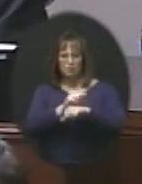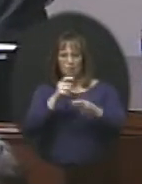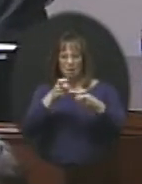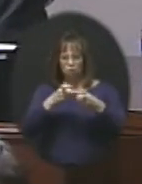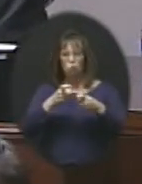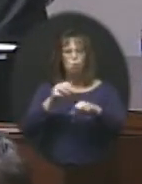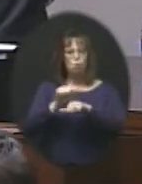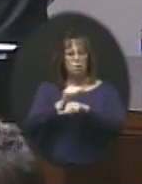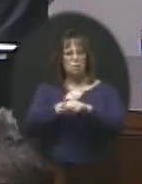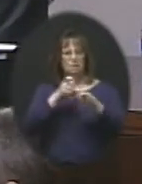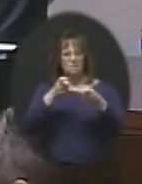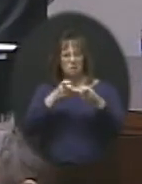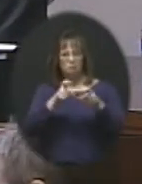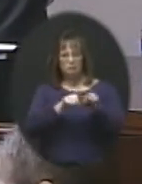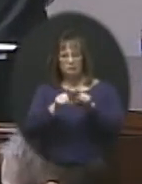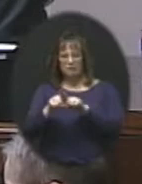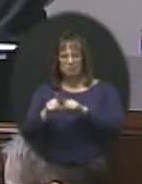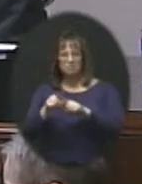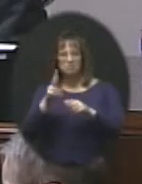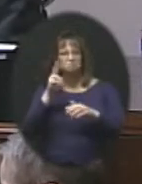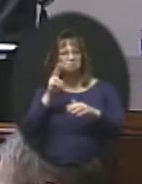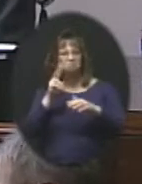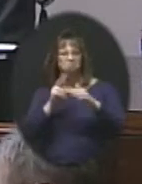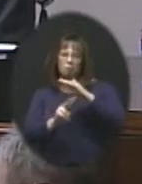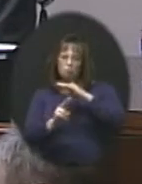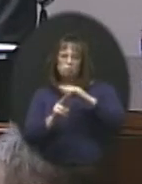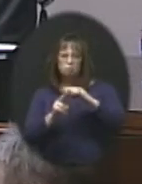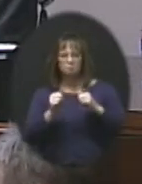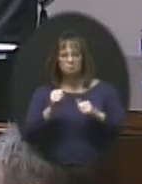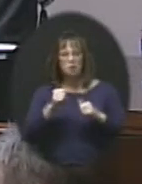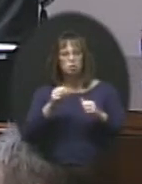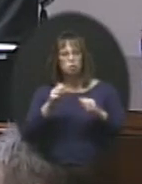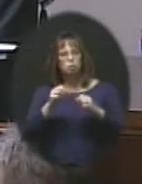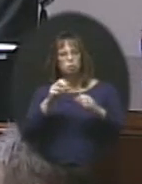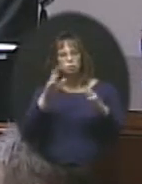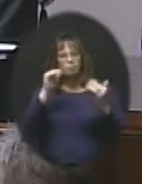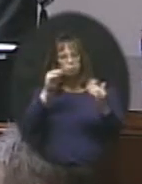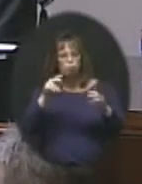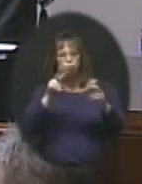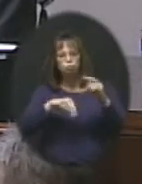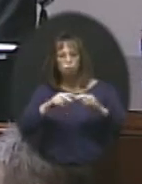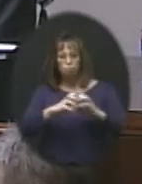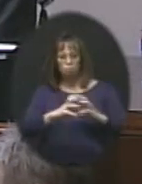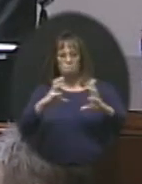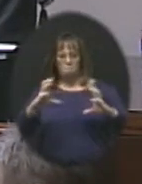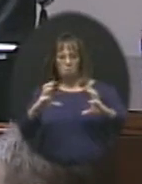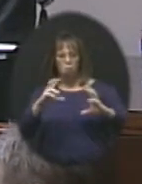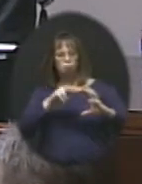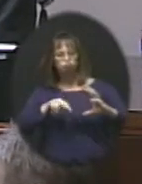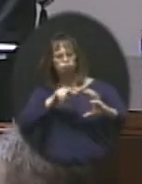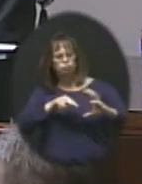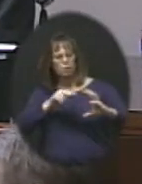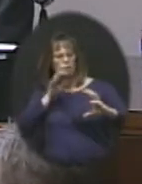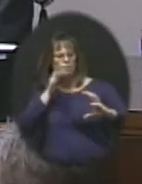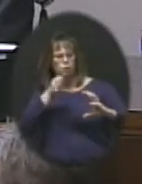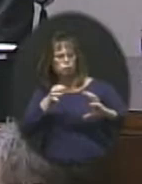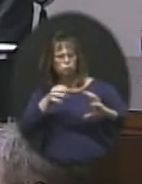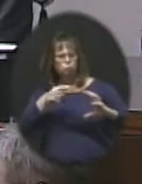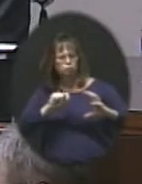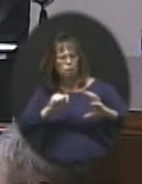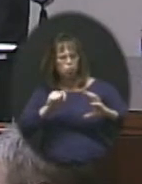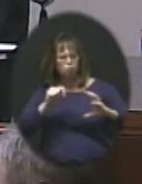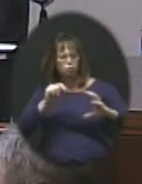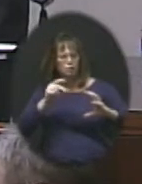Risk management is a lot like fortune-telling. You're expected to look into a crystal ball, see the future, and try to anticipate anything that